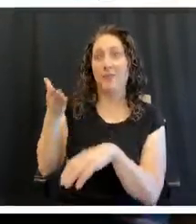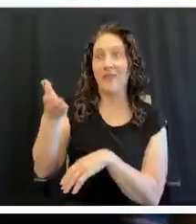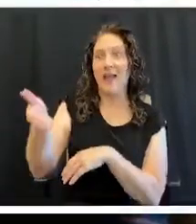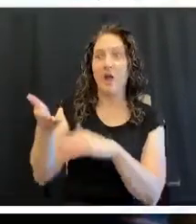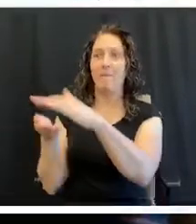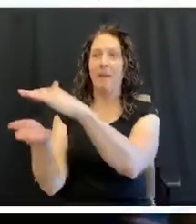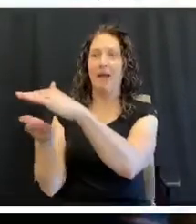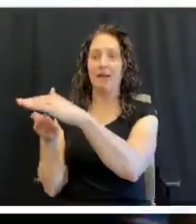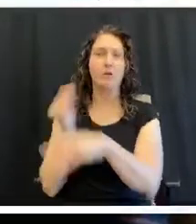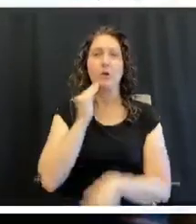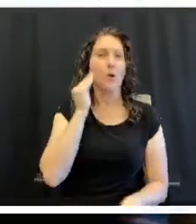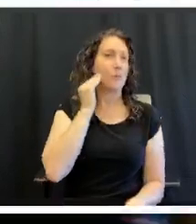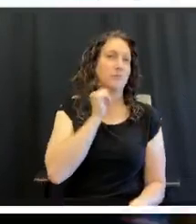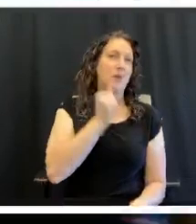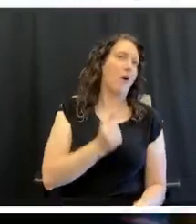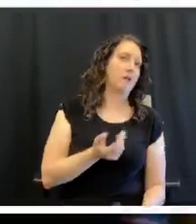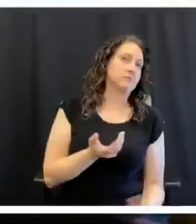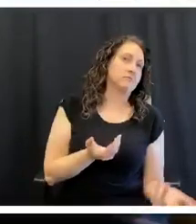do that at home.